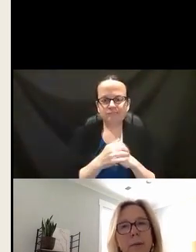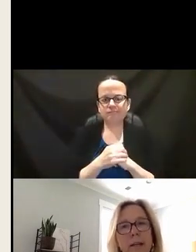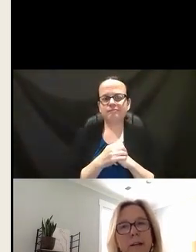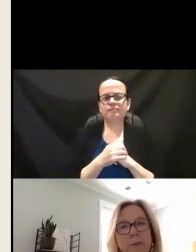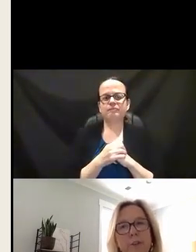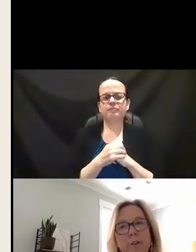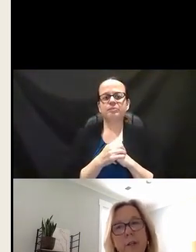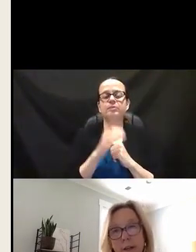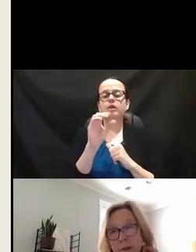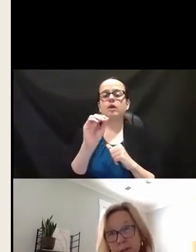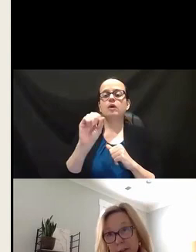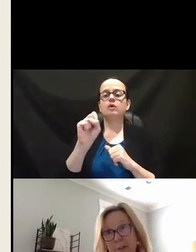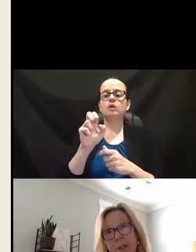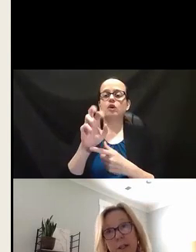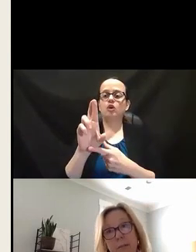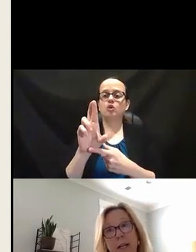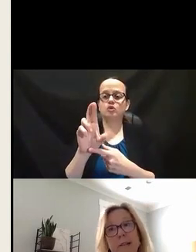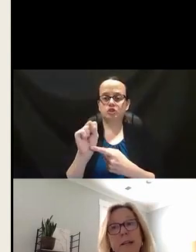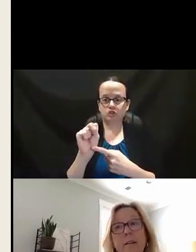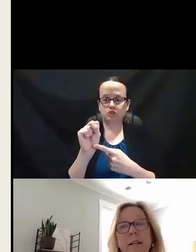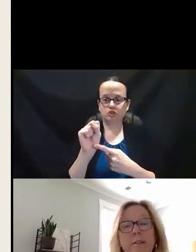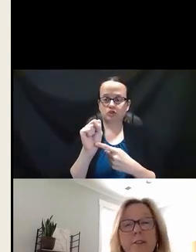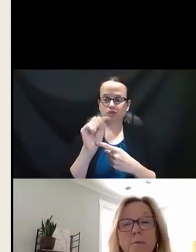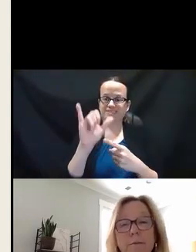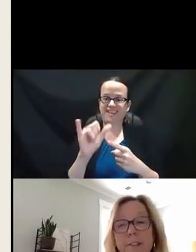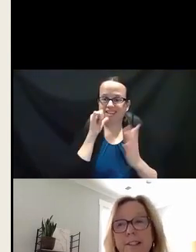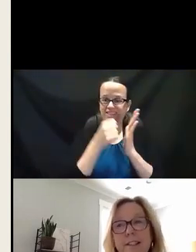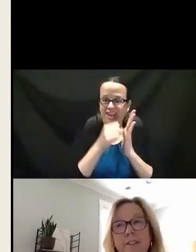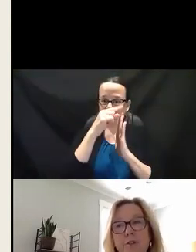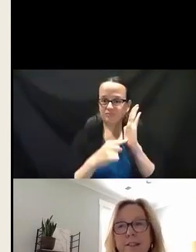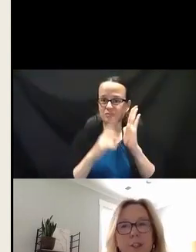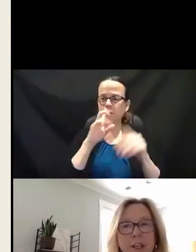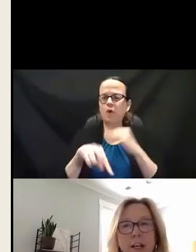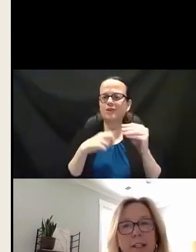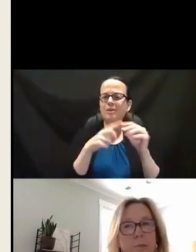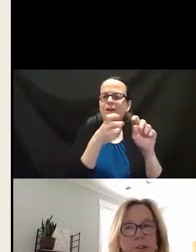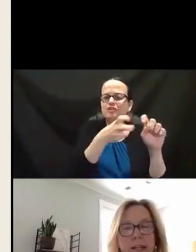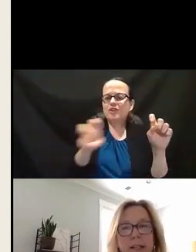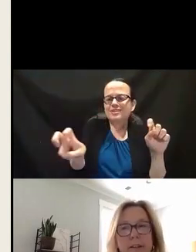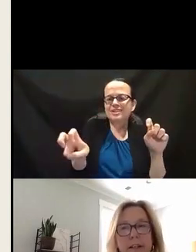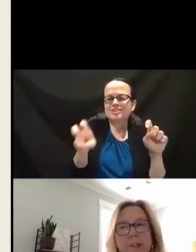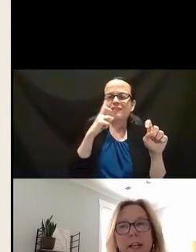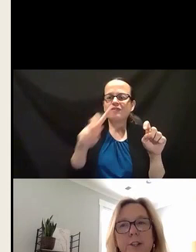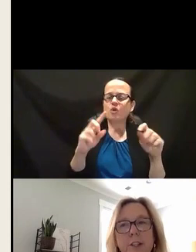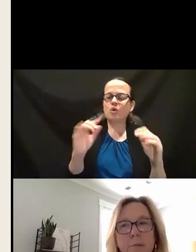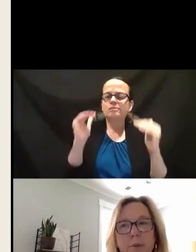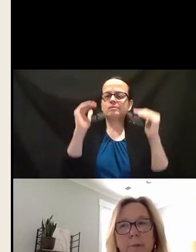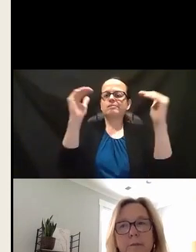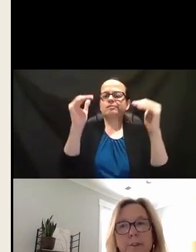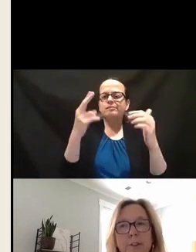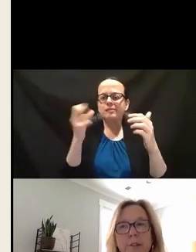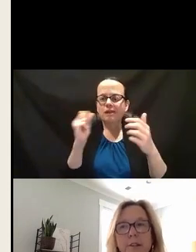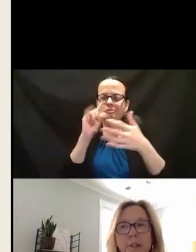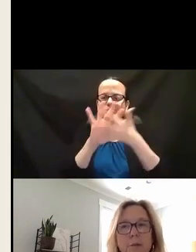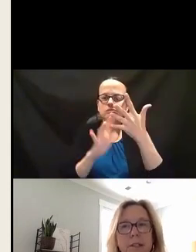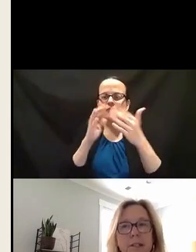In the OSHA's guidance letter, it also references the Transition Guide to Post-Secondary Education and Employment